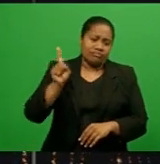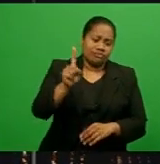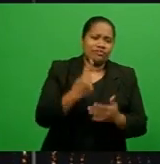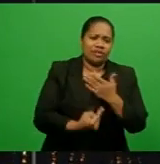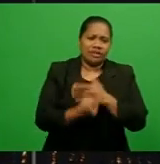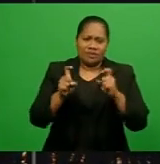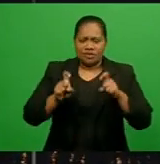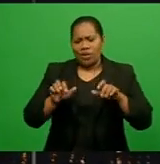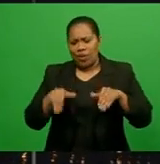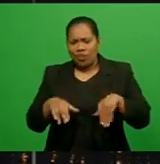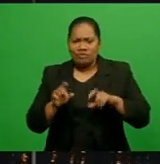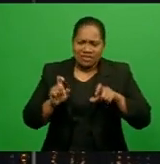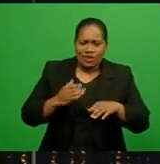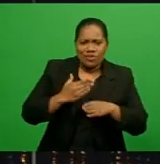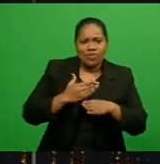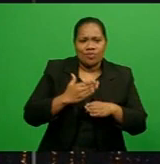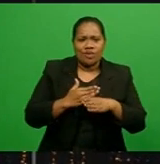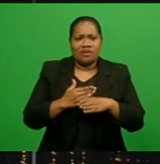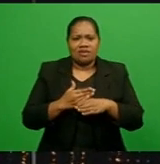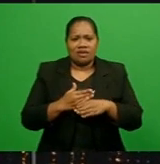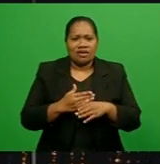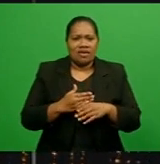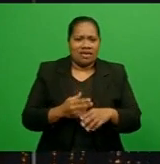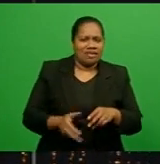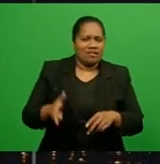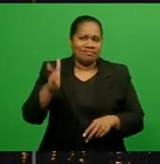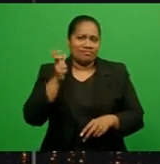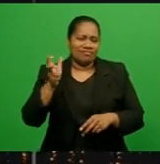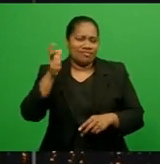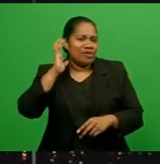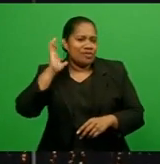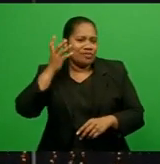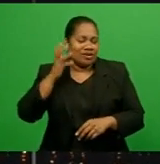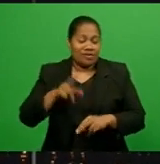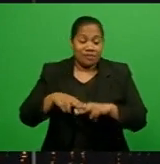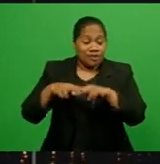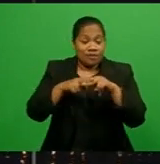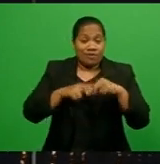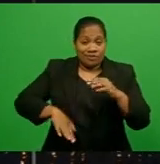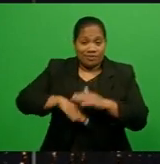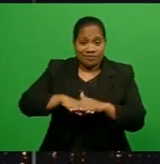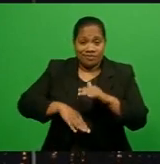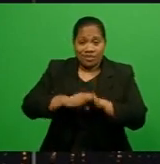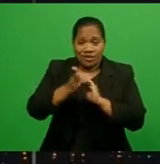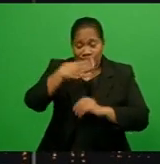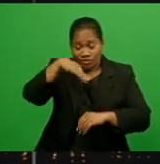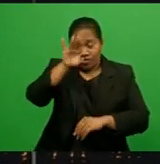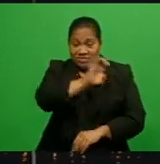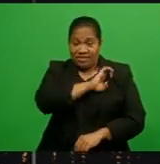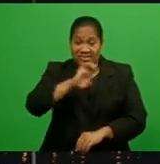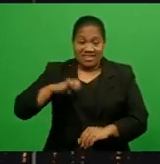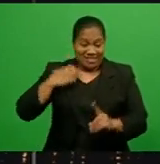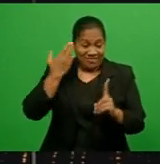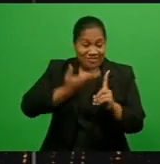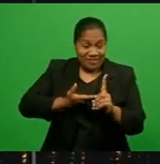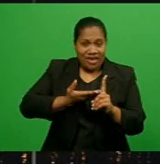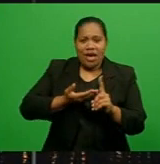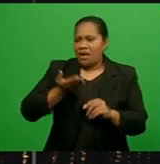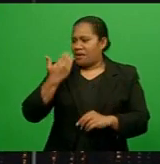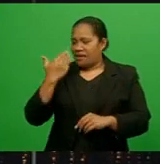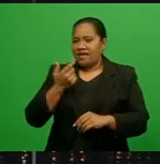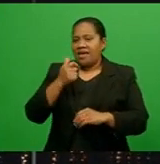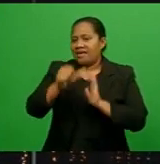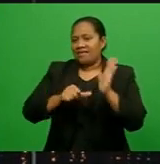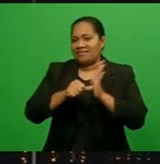work and schools through live broadcast on radio. Fiji football chief executive Muhammad Yusuf was only 12 years old and